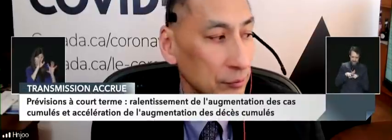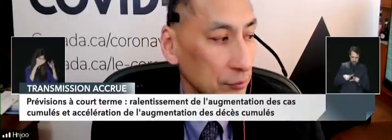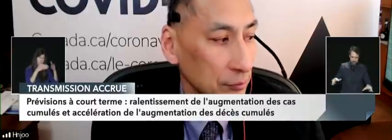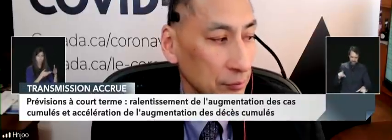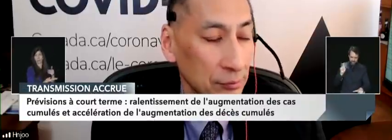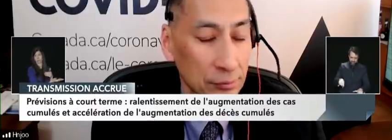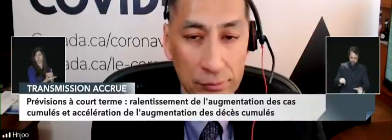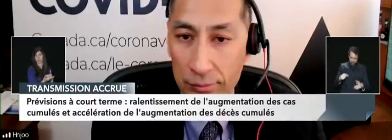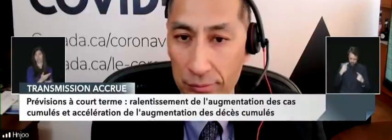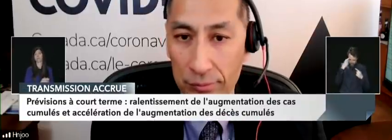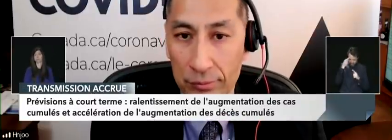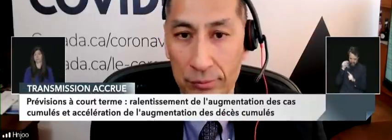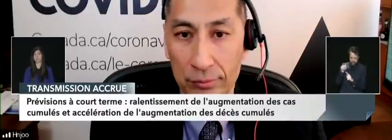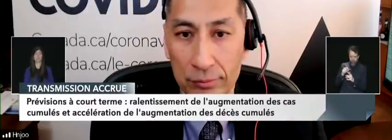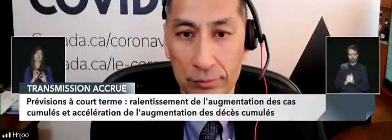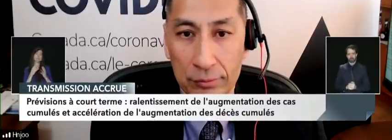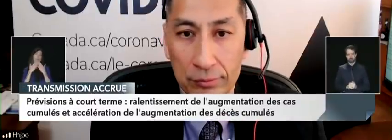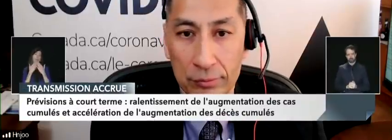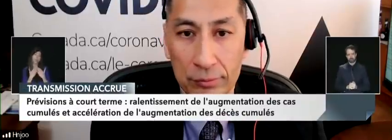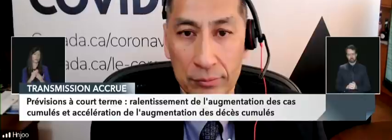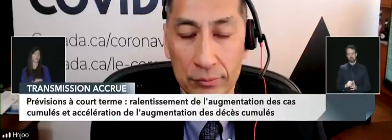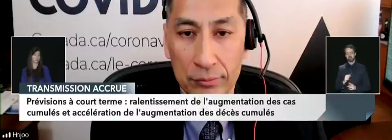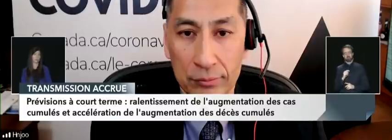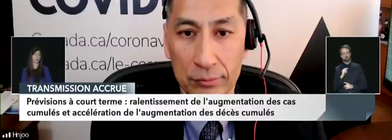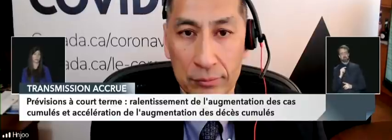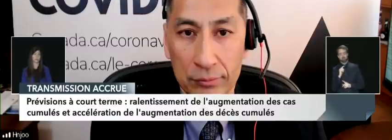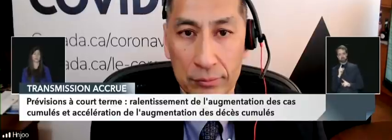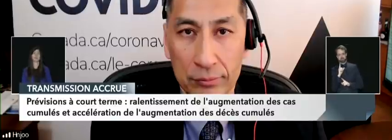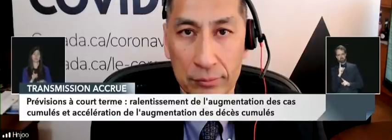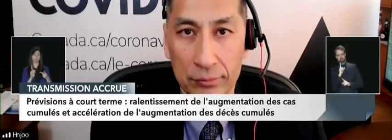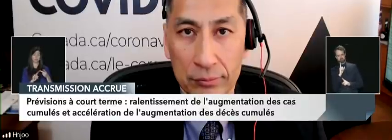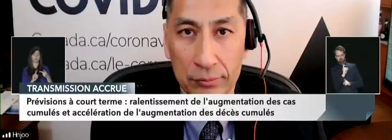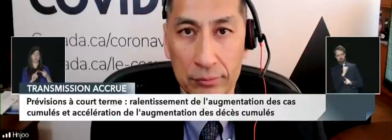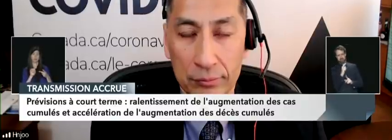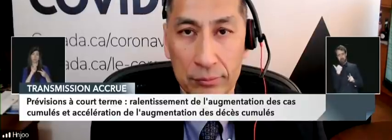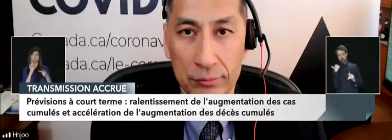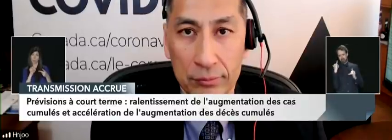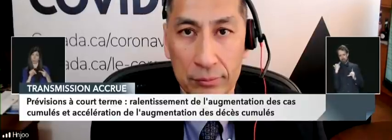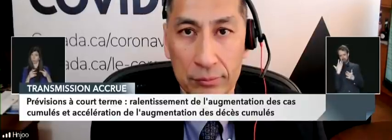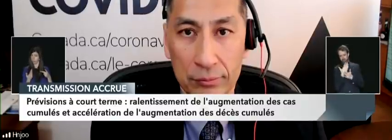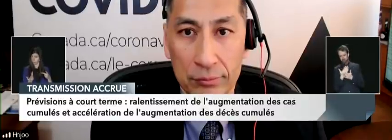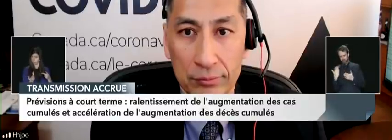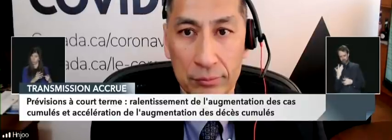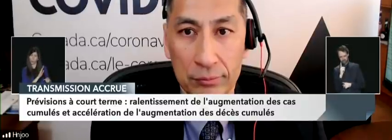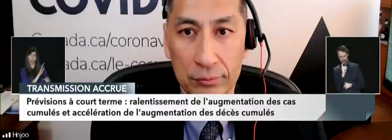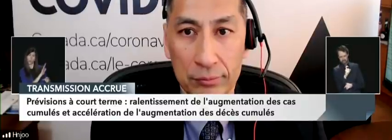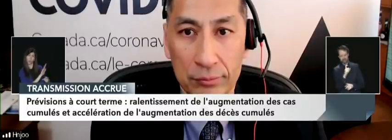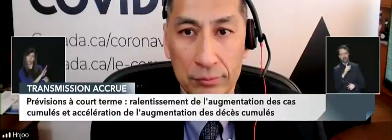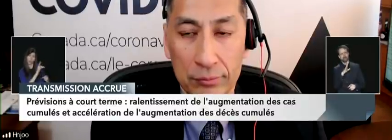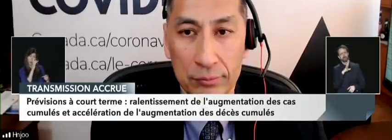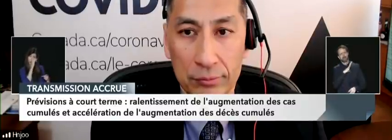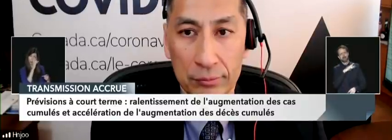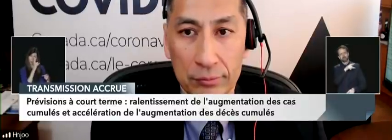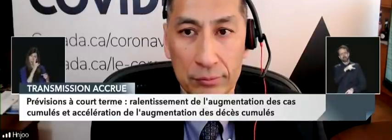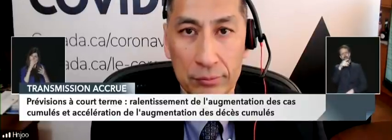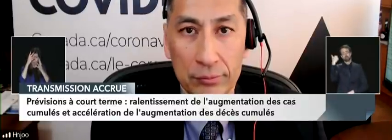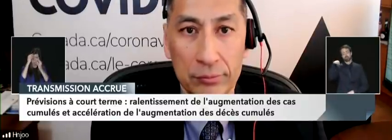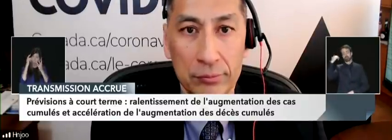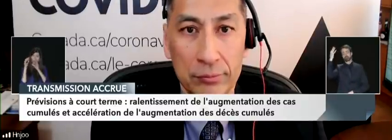Thanks, that's really helpful. I also wanted to ask about the information in your notes about children,